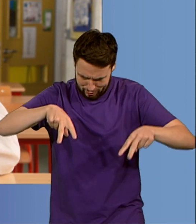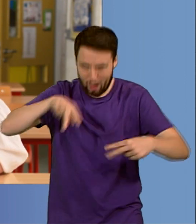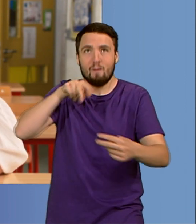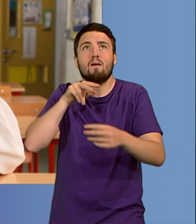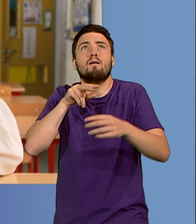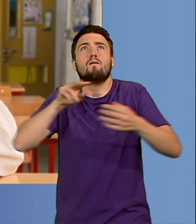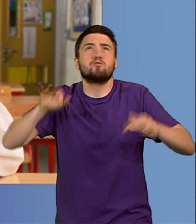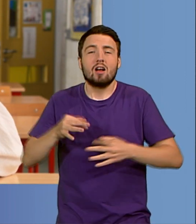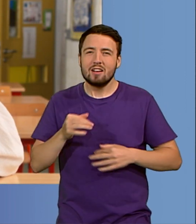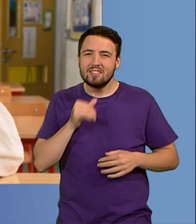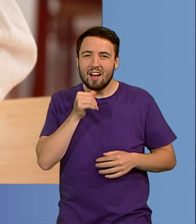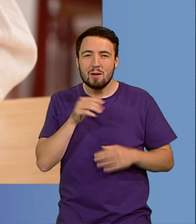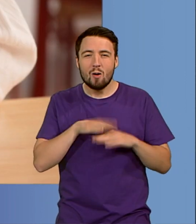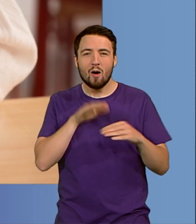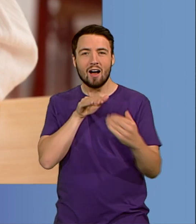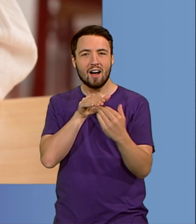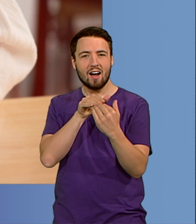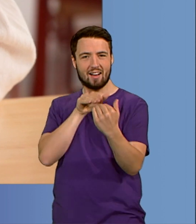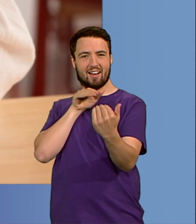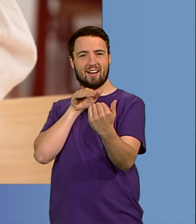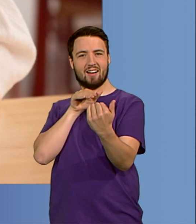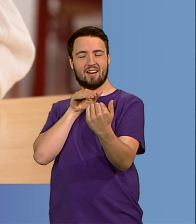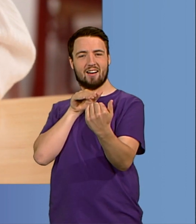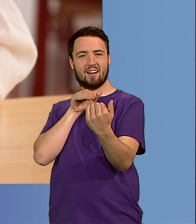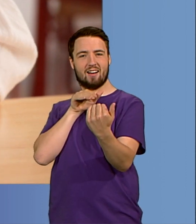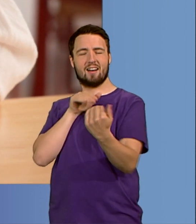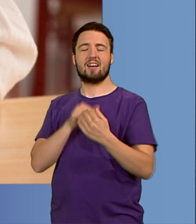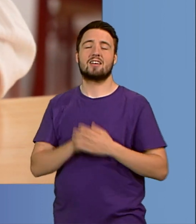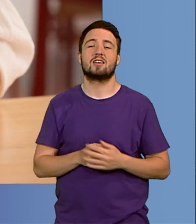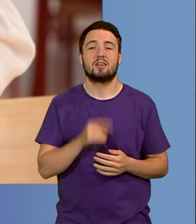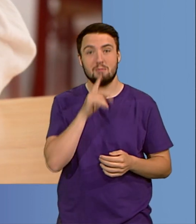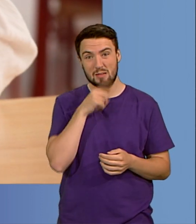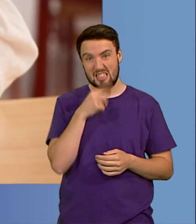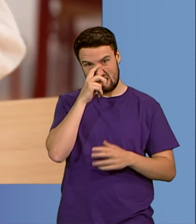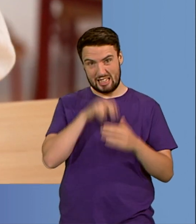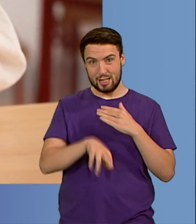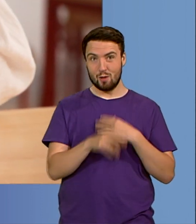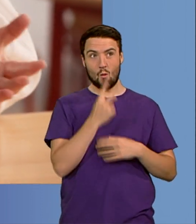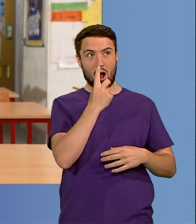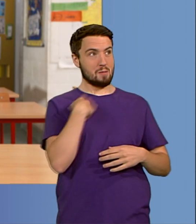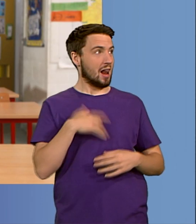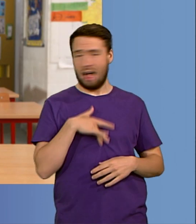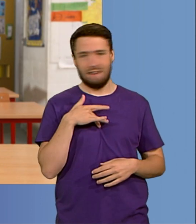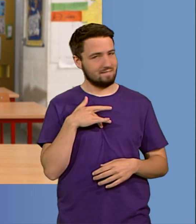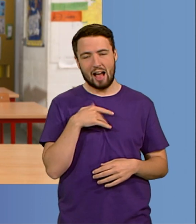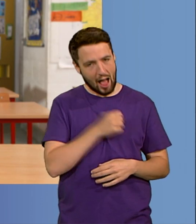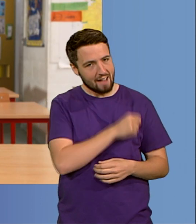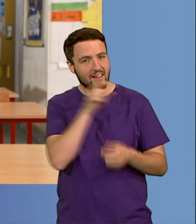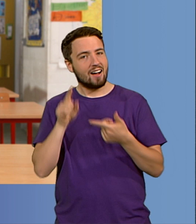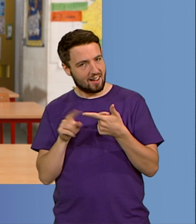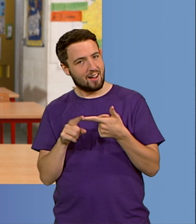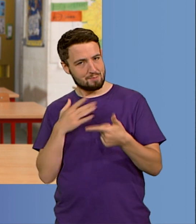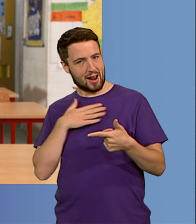We were kind of all the same. I haven't told you everything about me because while I wanted to always be a teacher